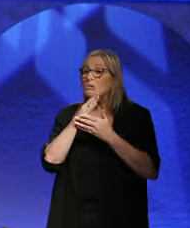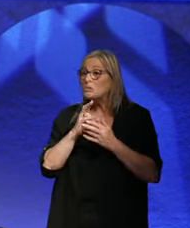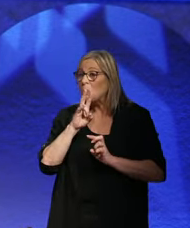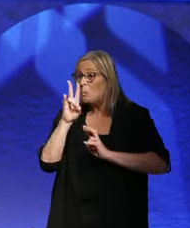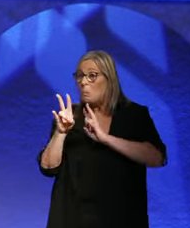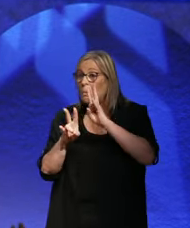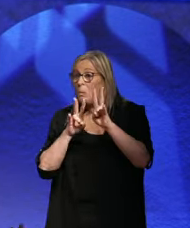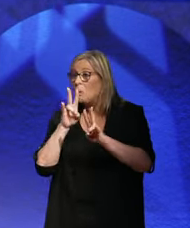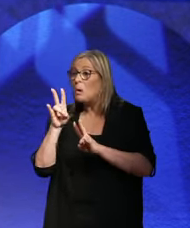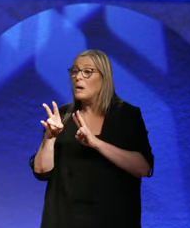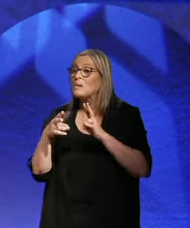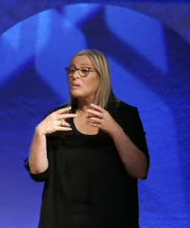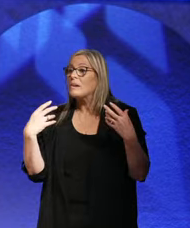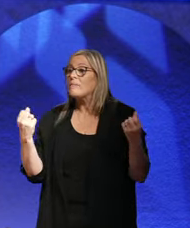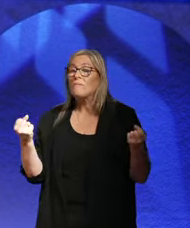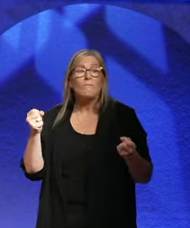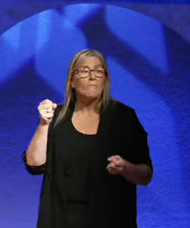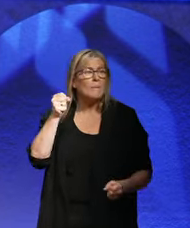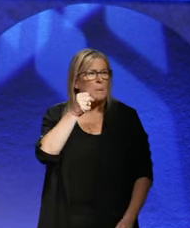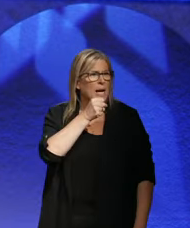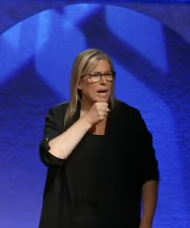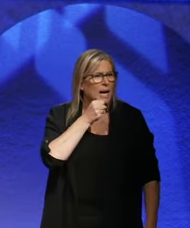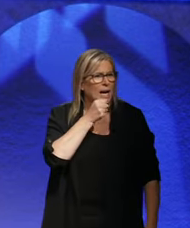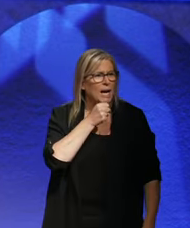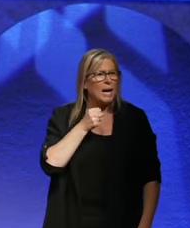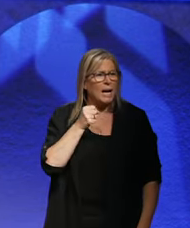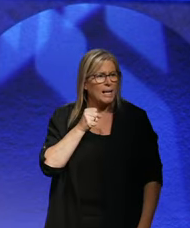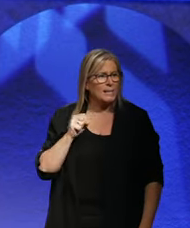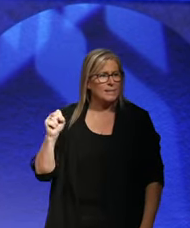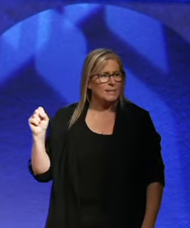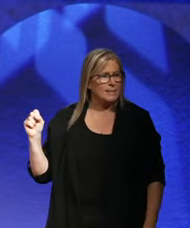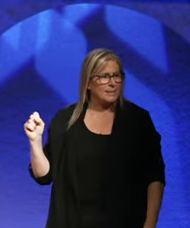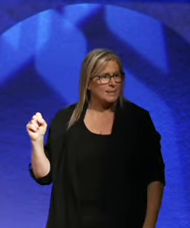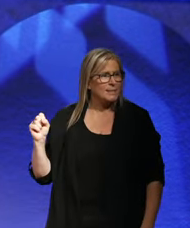a roving mic out there or two.